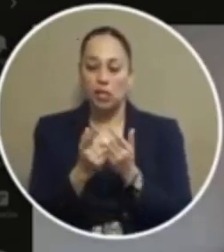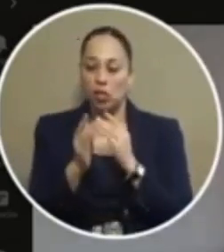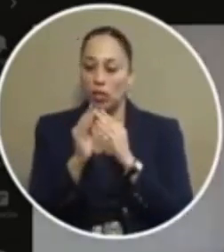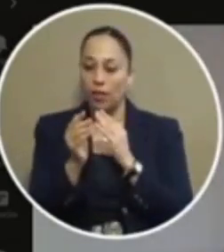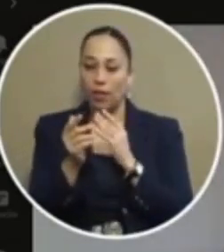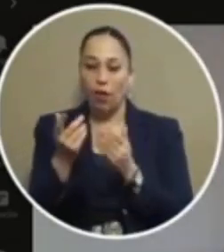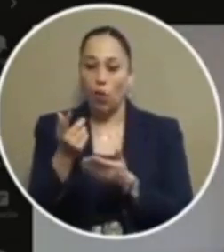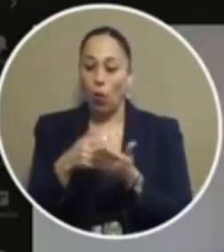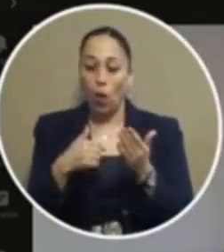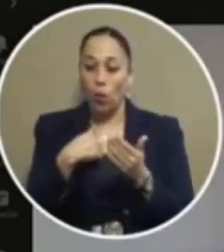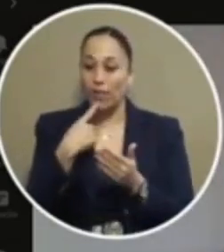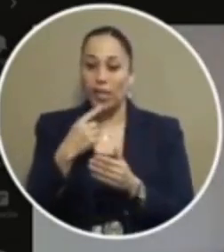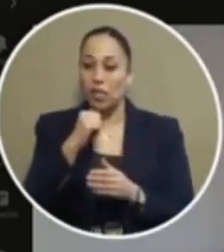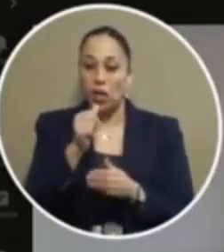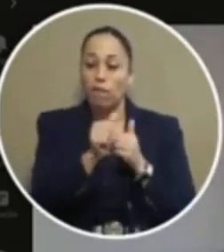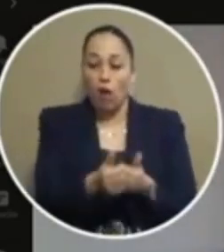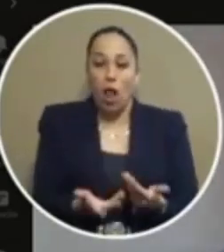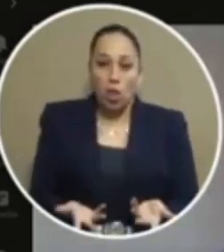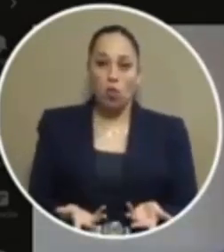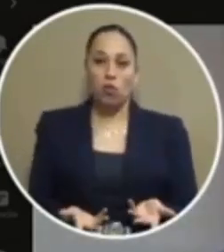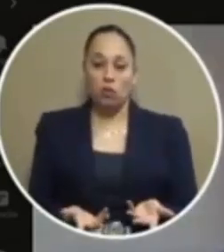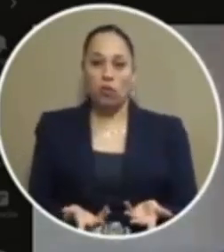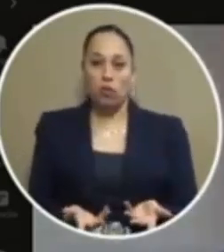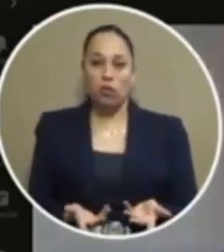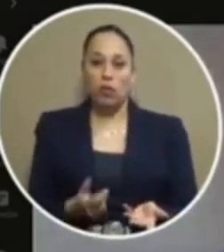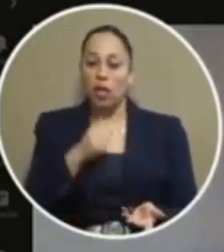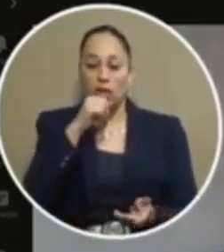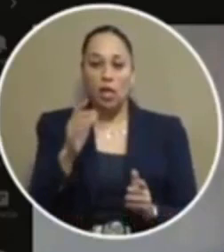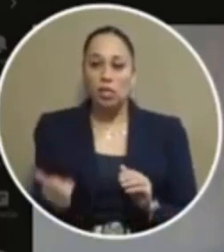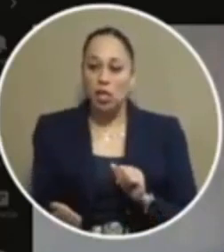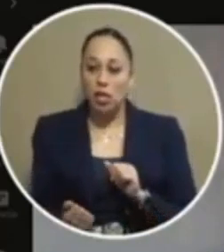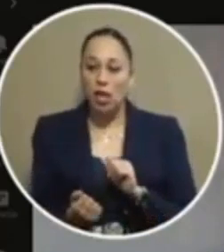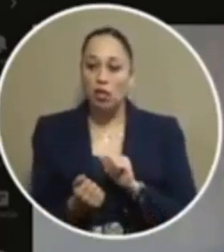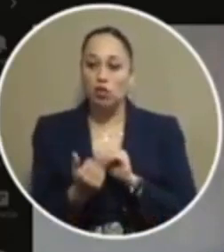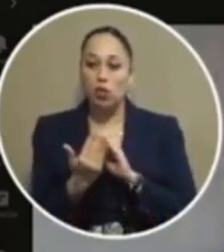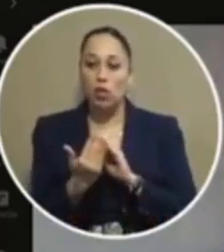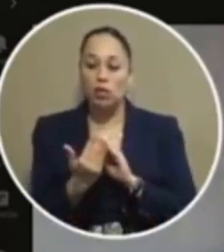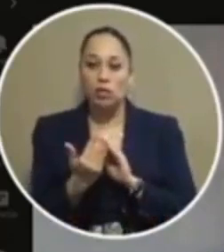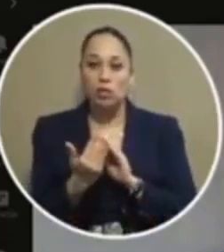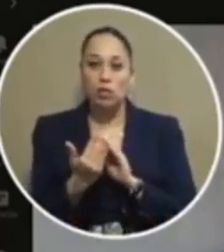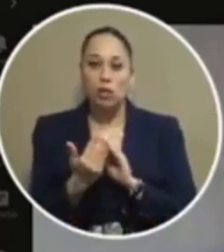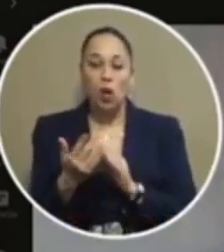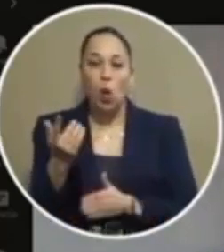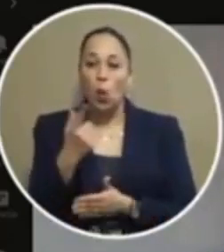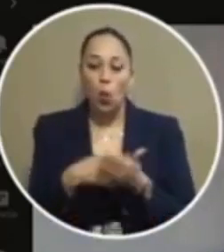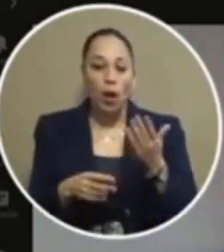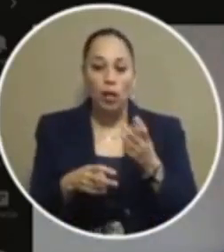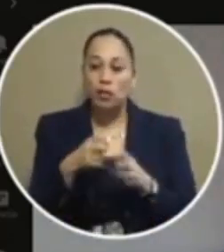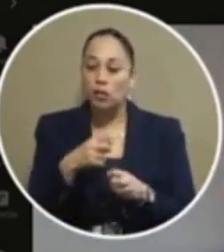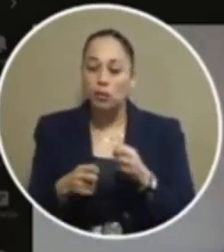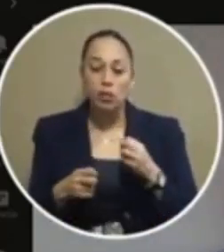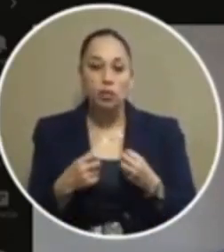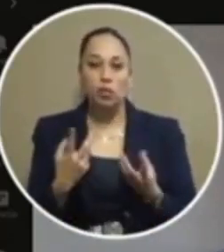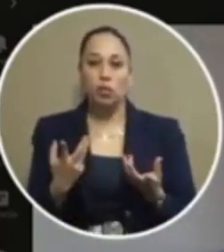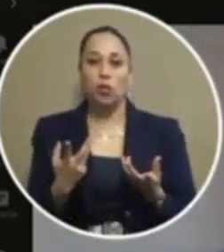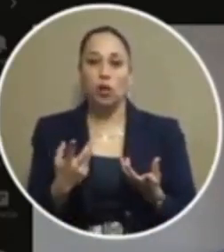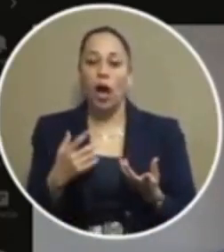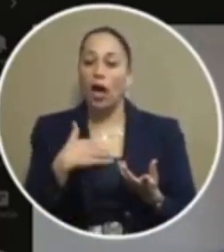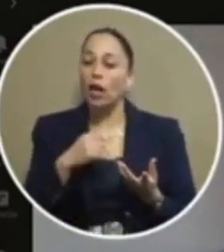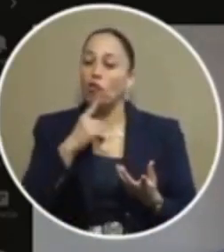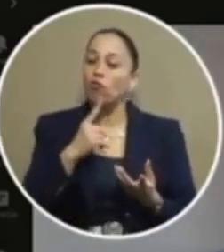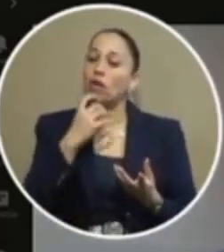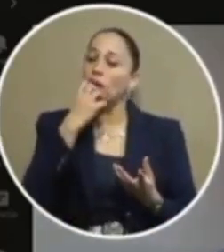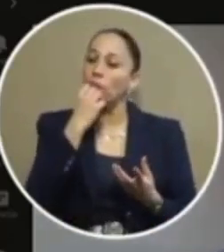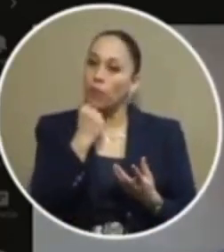followed um it doesn't address what city council's issues were and i really